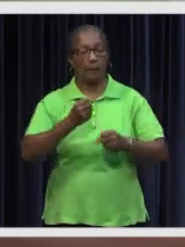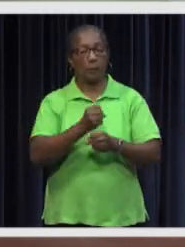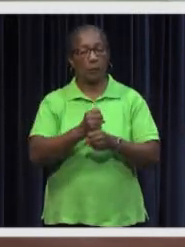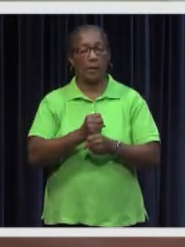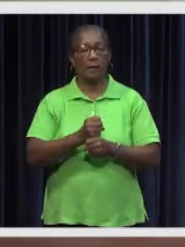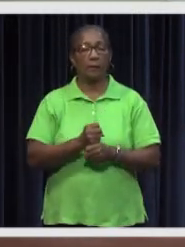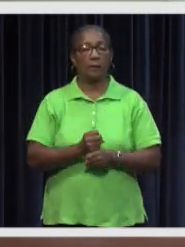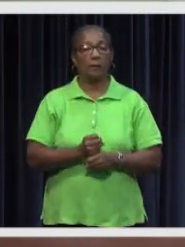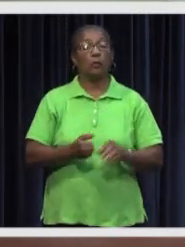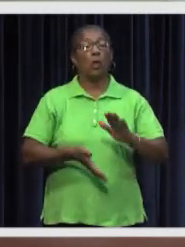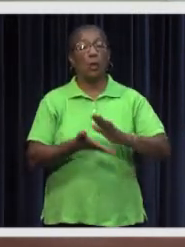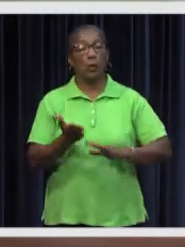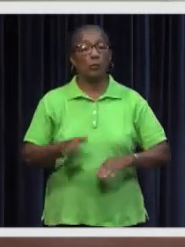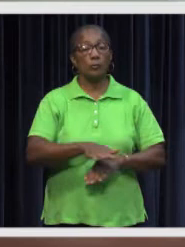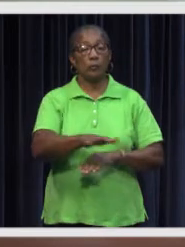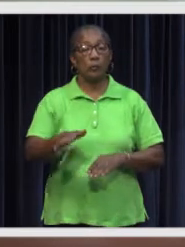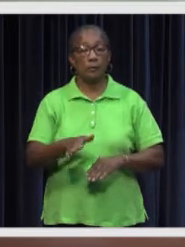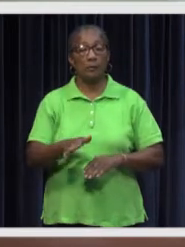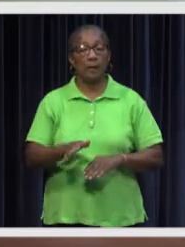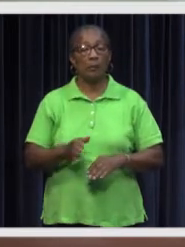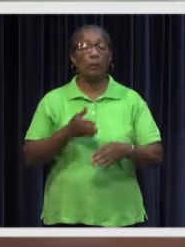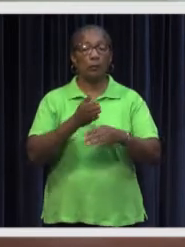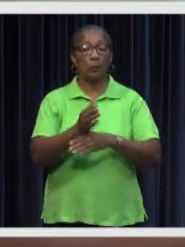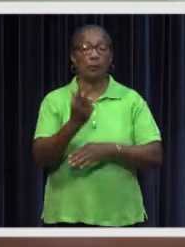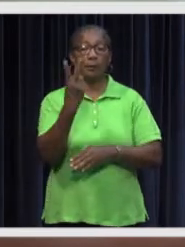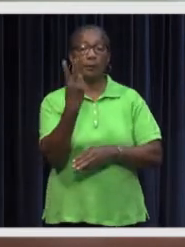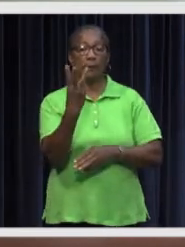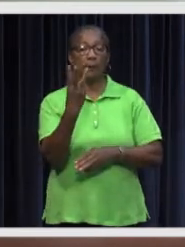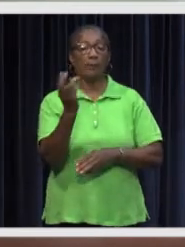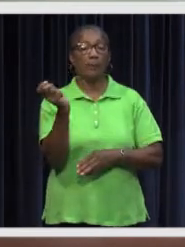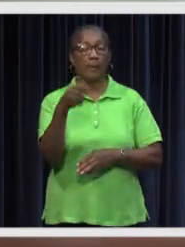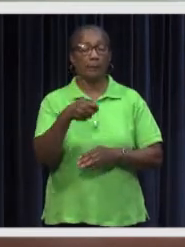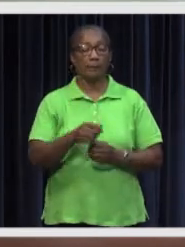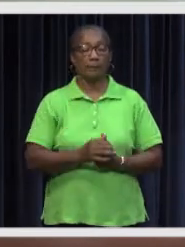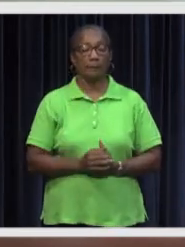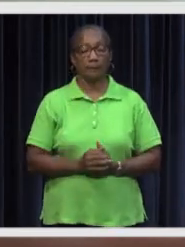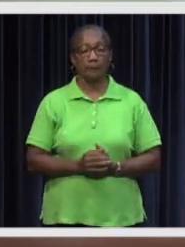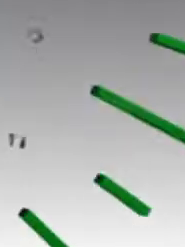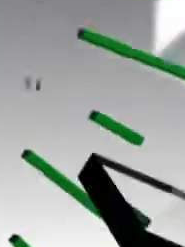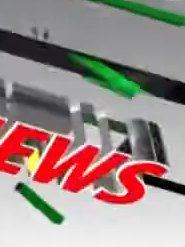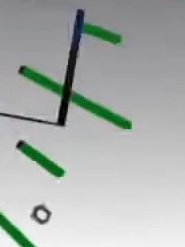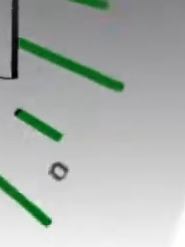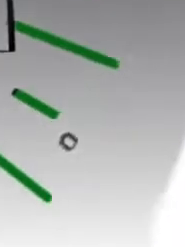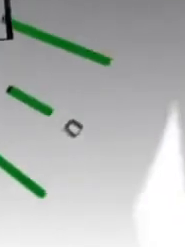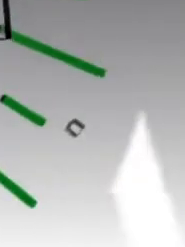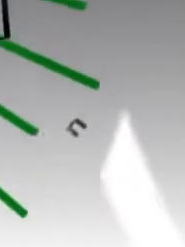that, it will come into effect. The state of exception lasts three months.